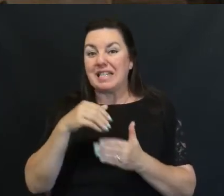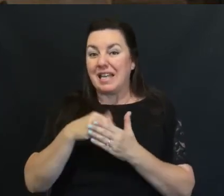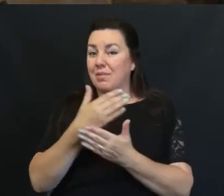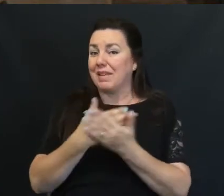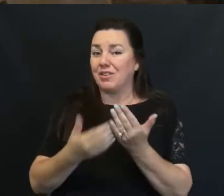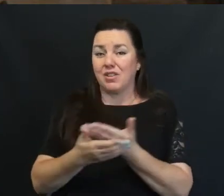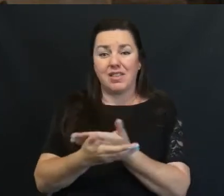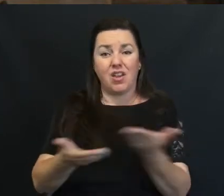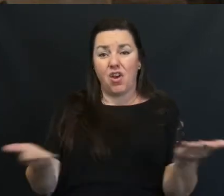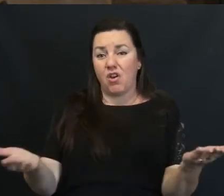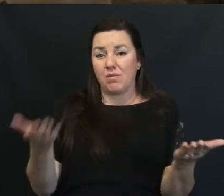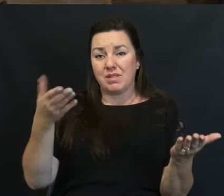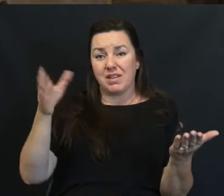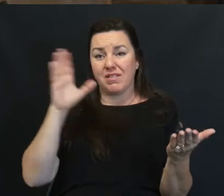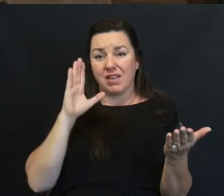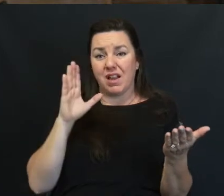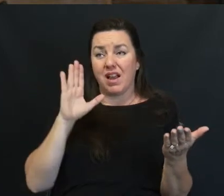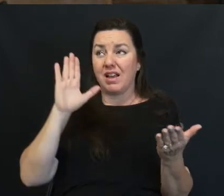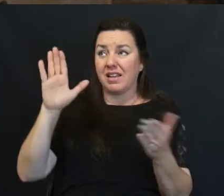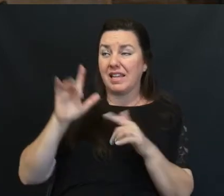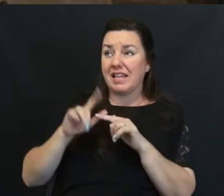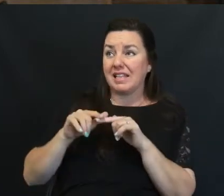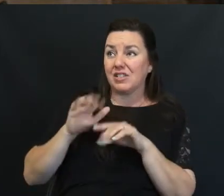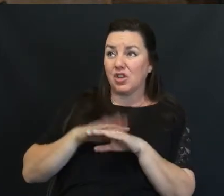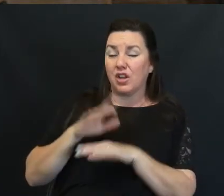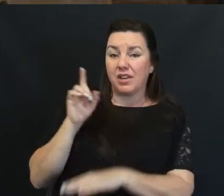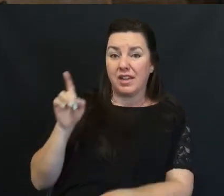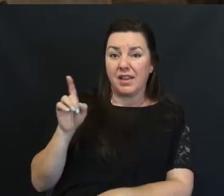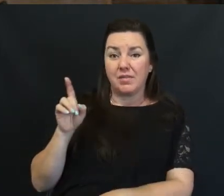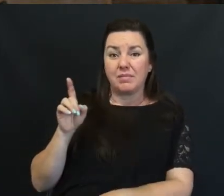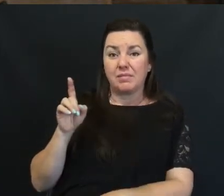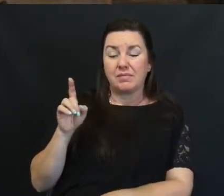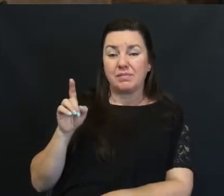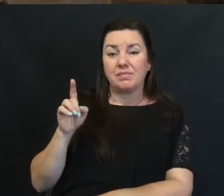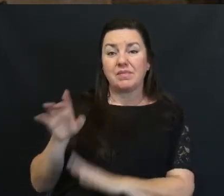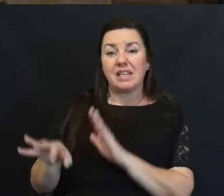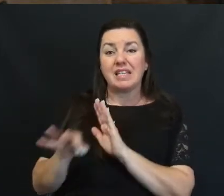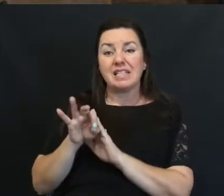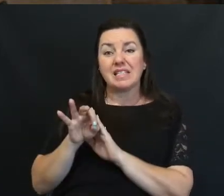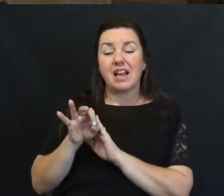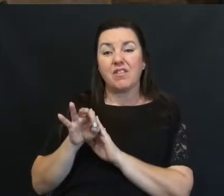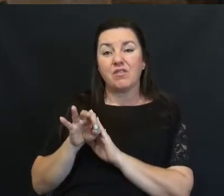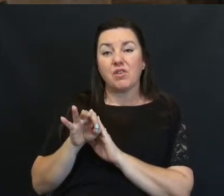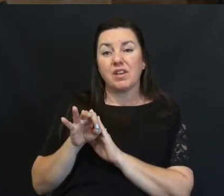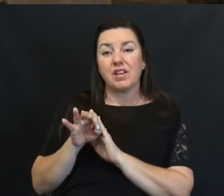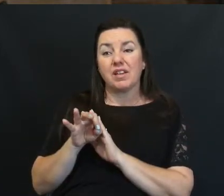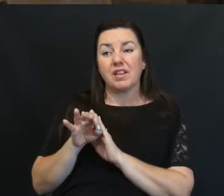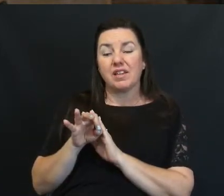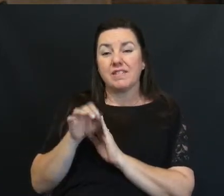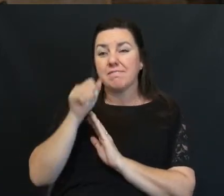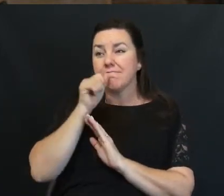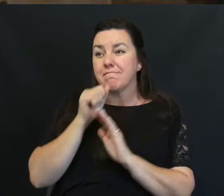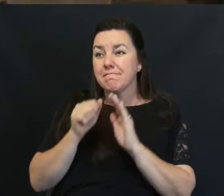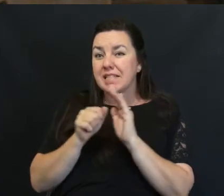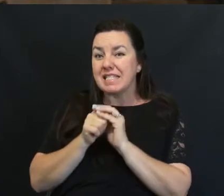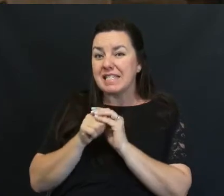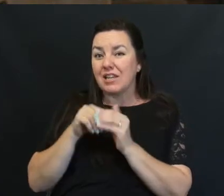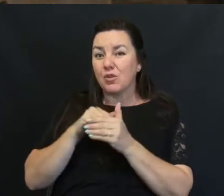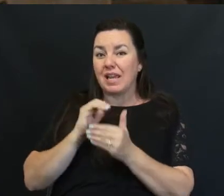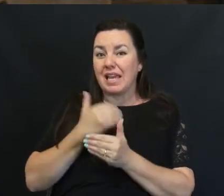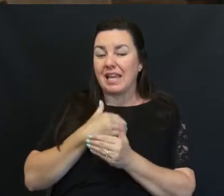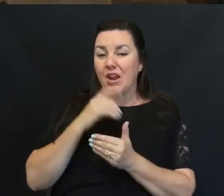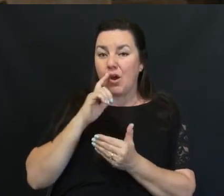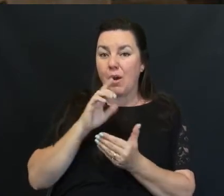And his Reliance The discovery Of a secret In our marriage